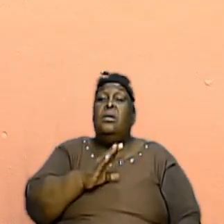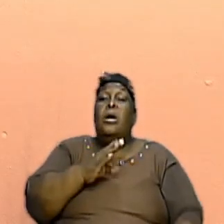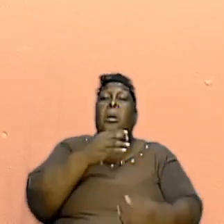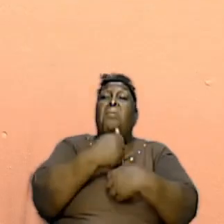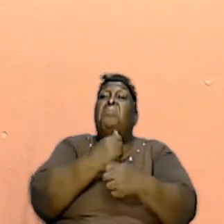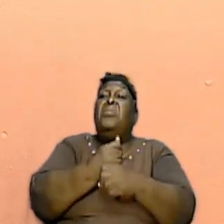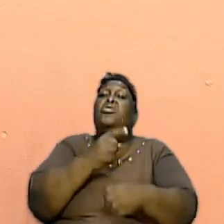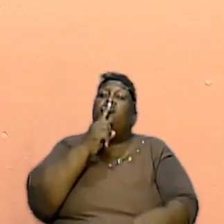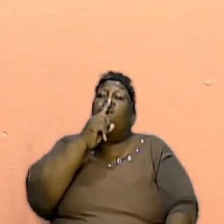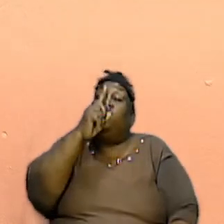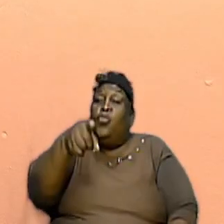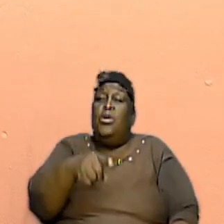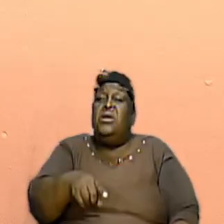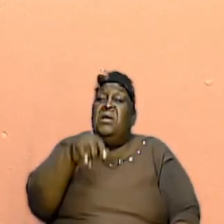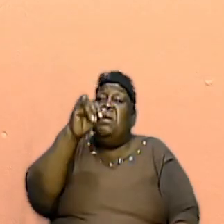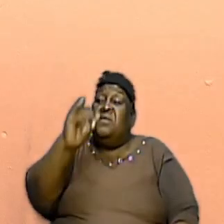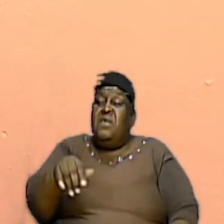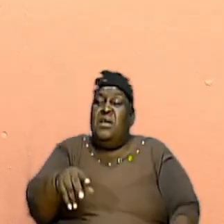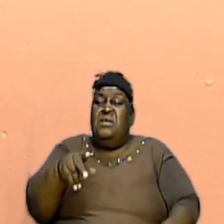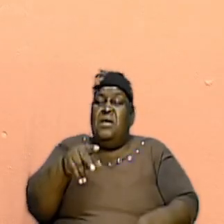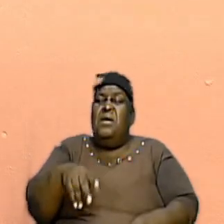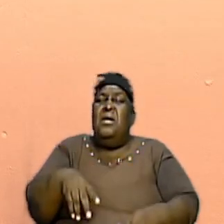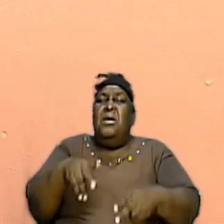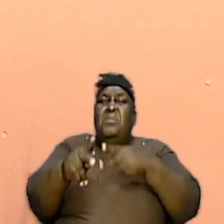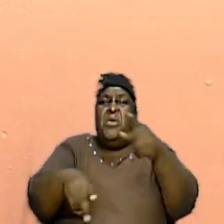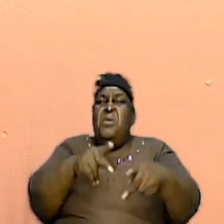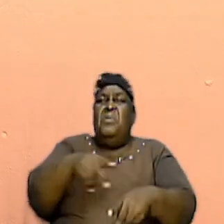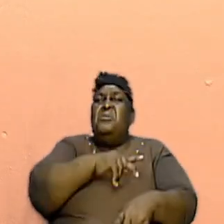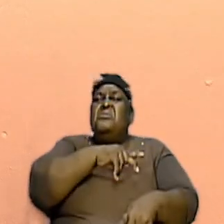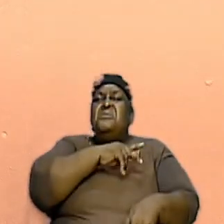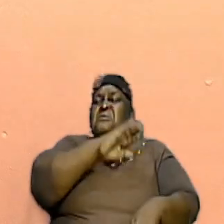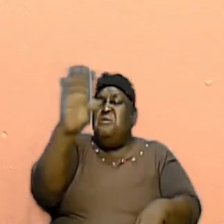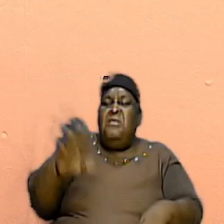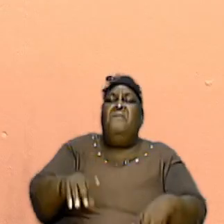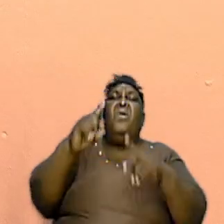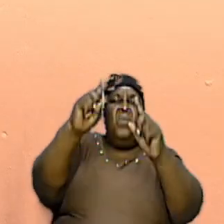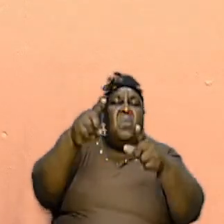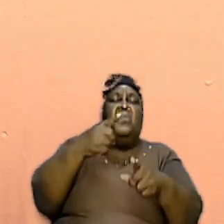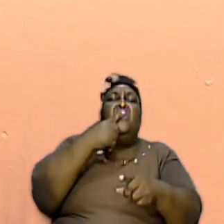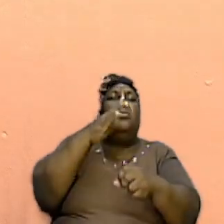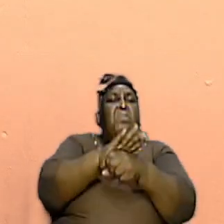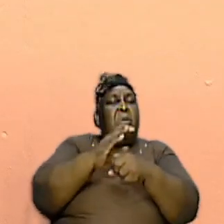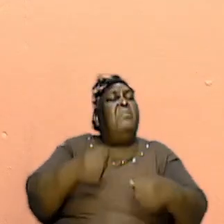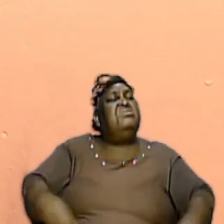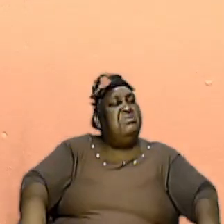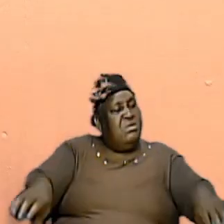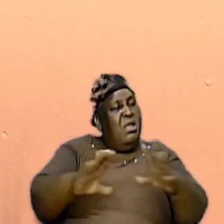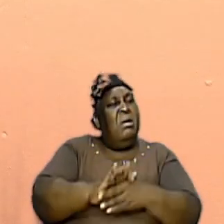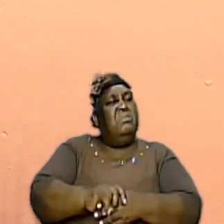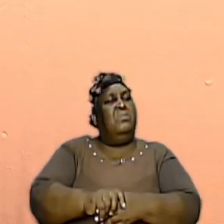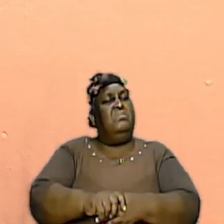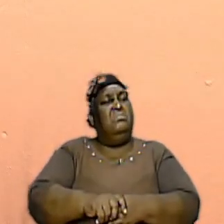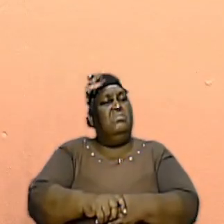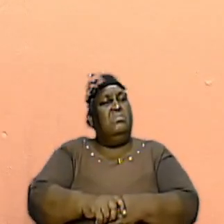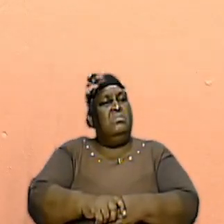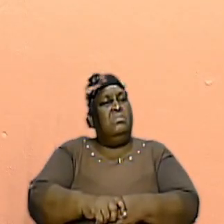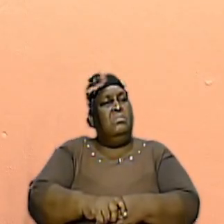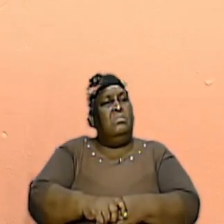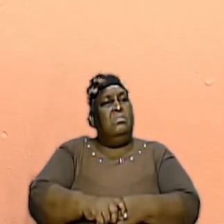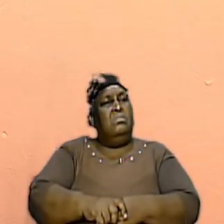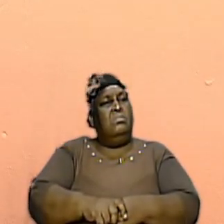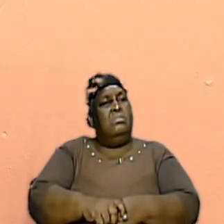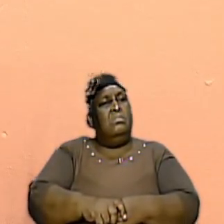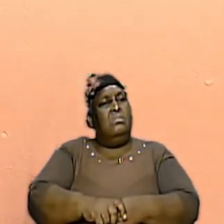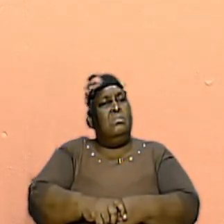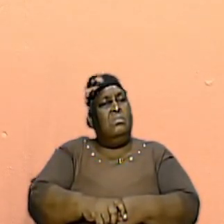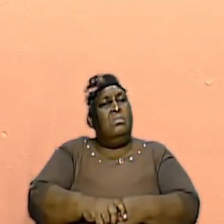Ensure That That's It Never Make It To The Promised Land Yes Never Make It To The Promised Land